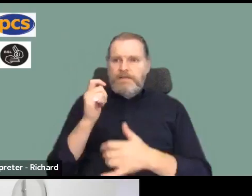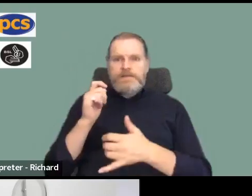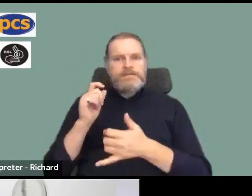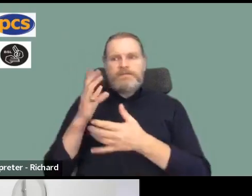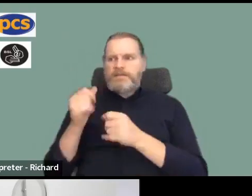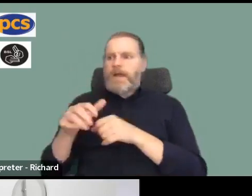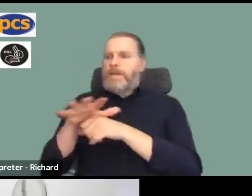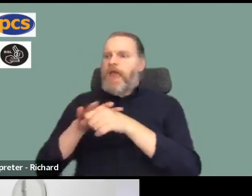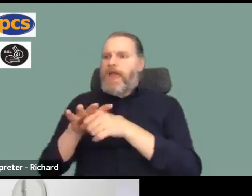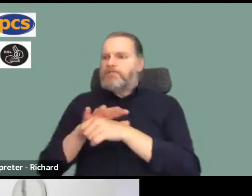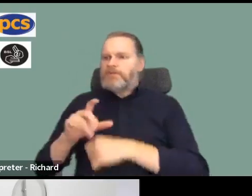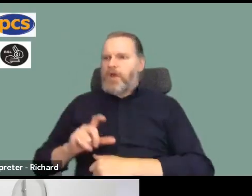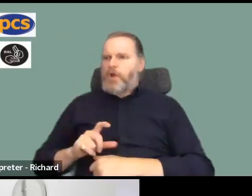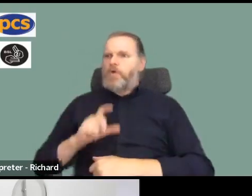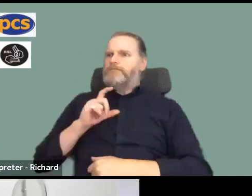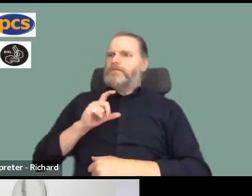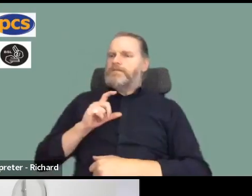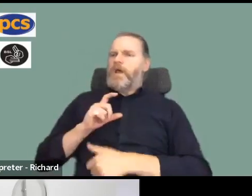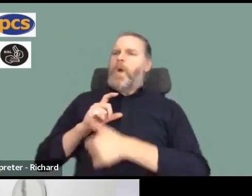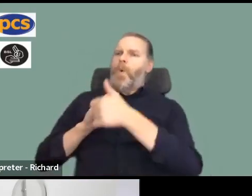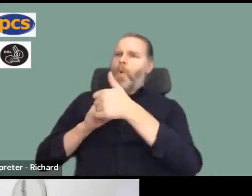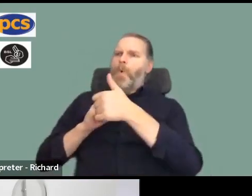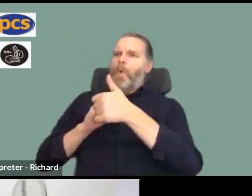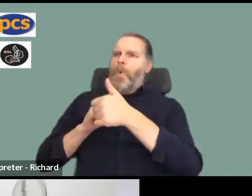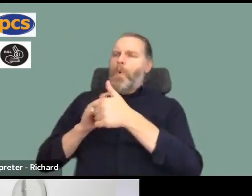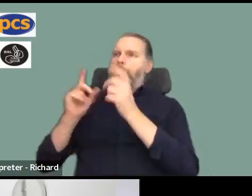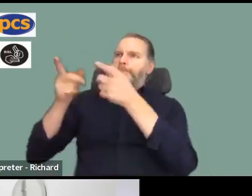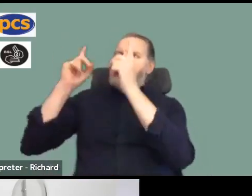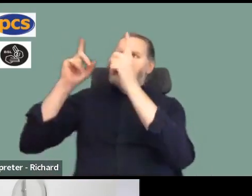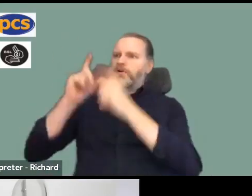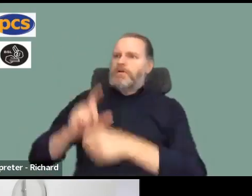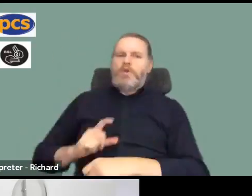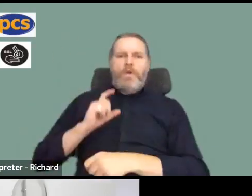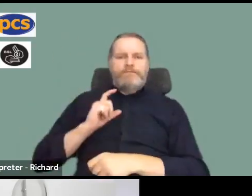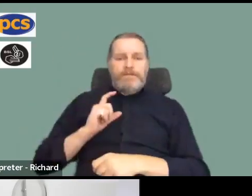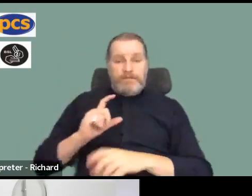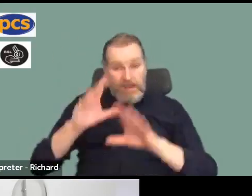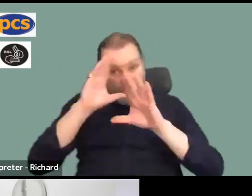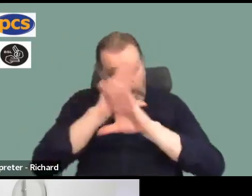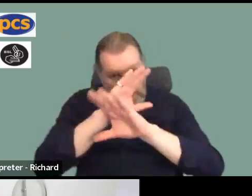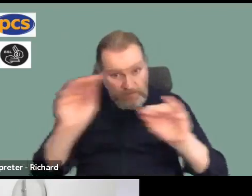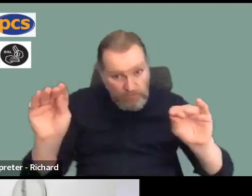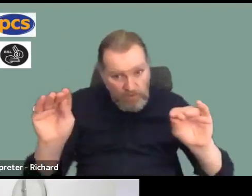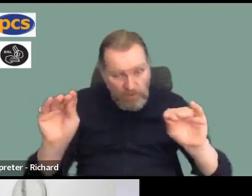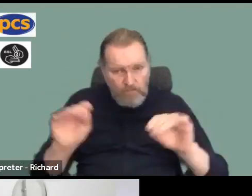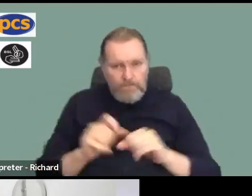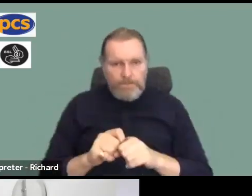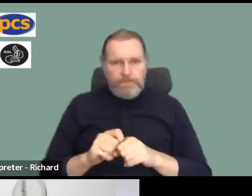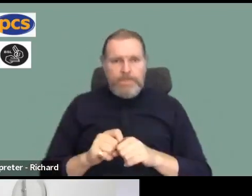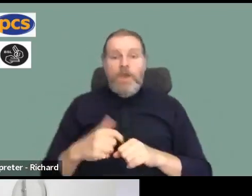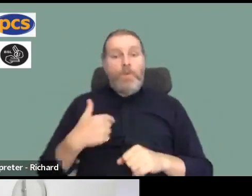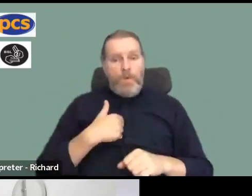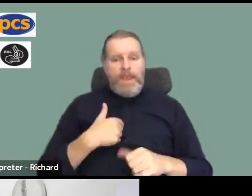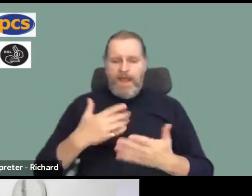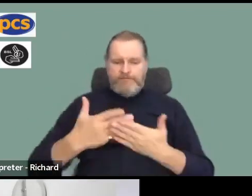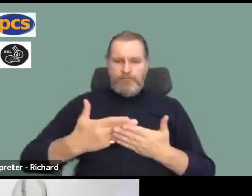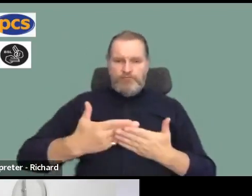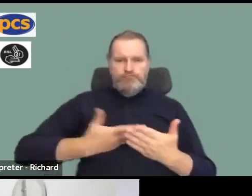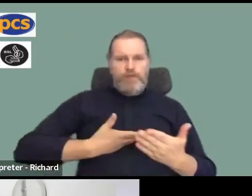if they can be reassured. I just want to reassure people here that we have a lawful right to strike.